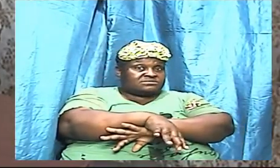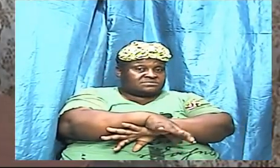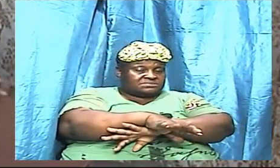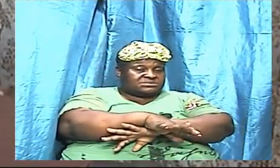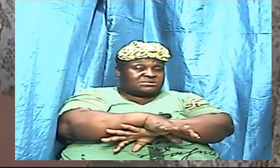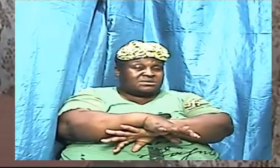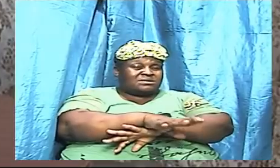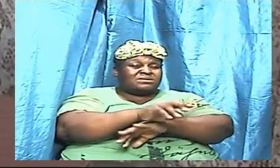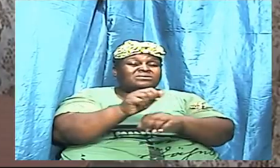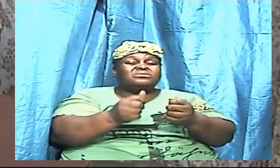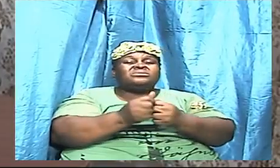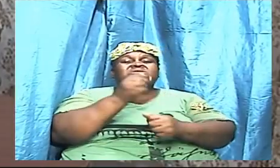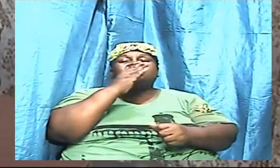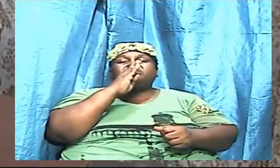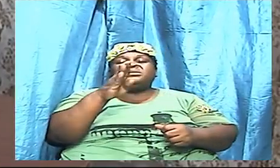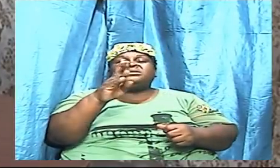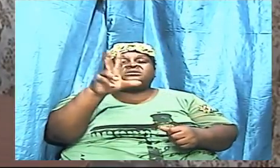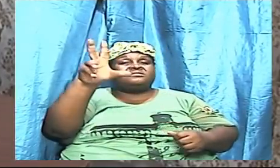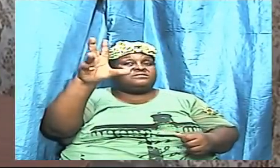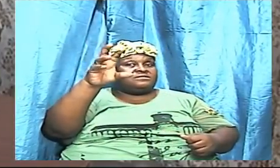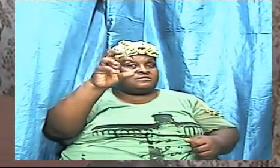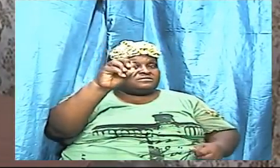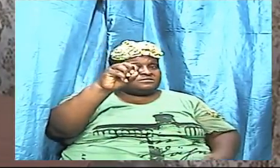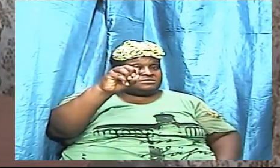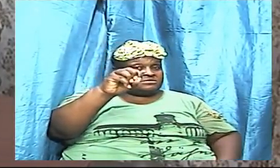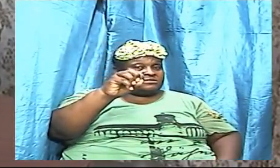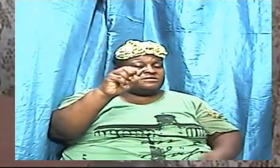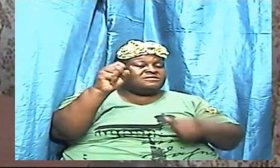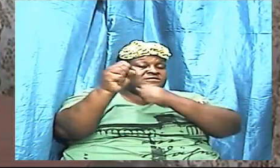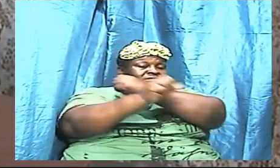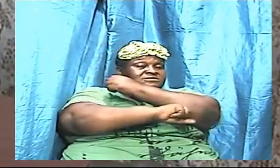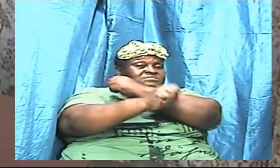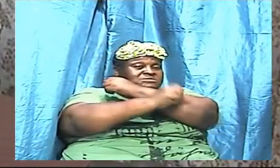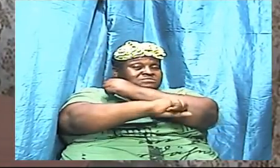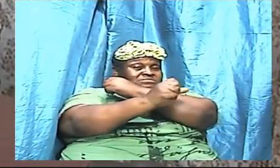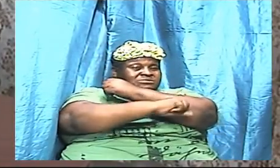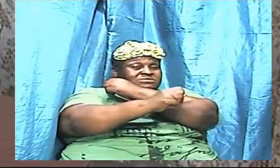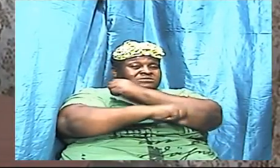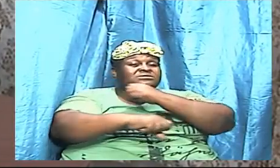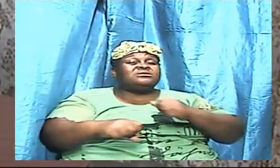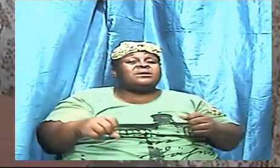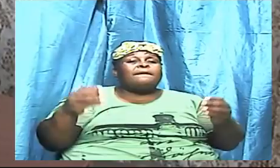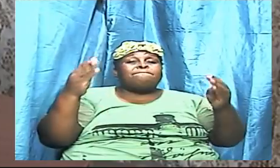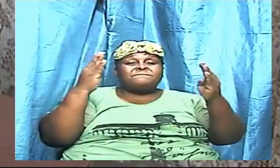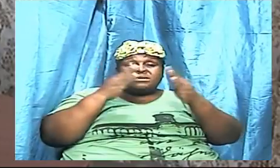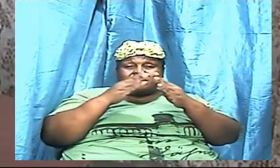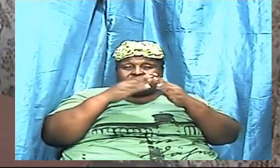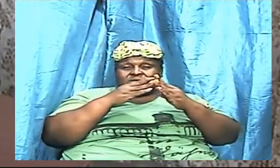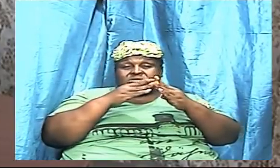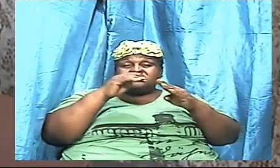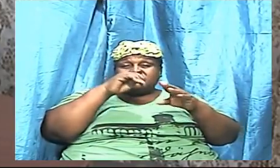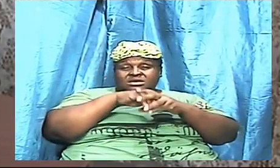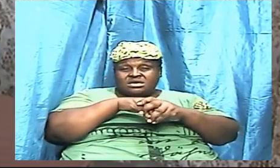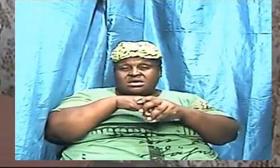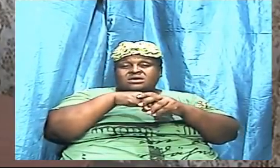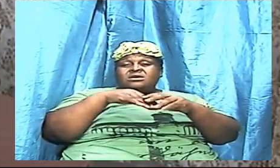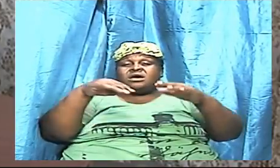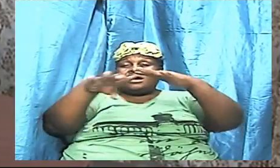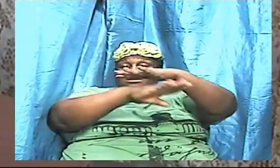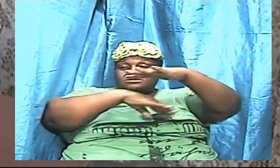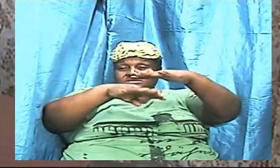which will be the 30th of September I'm going to be meeting in the sanctuary